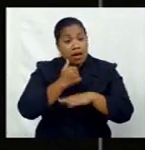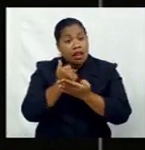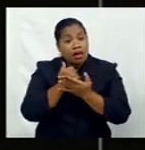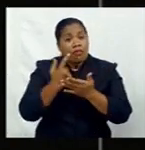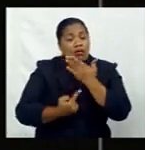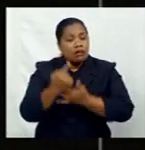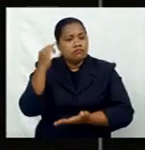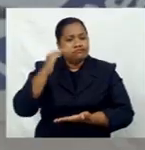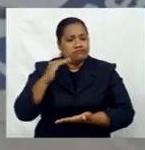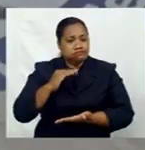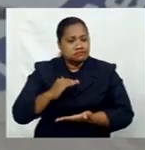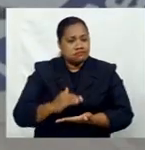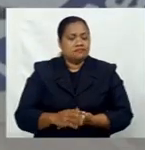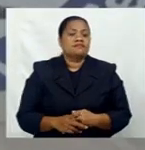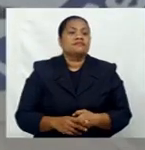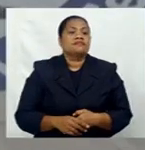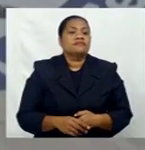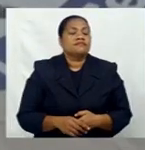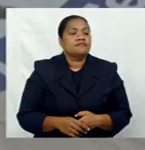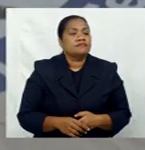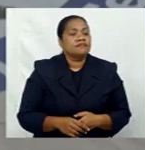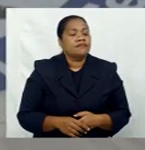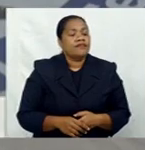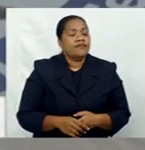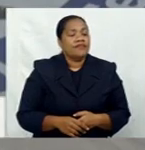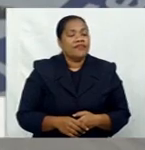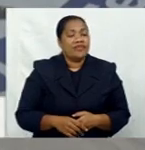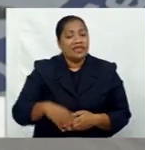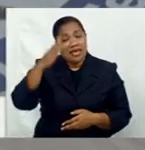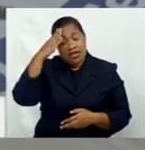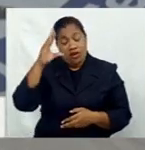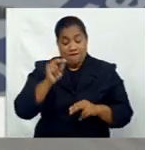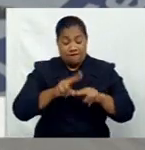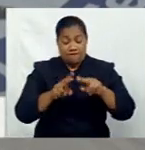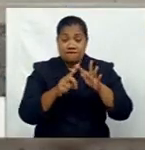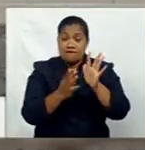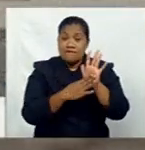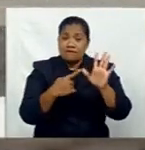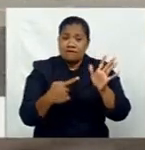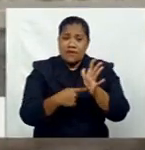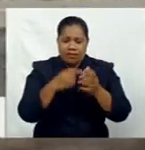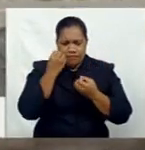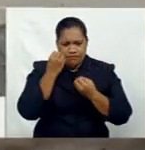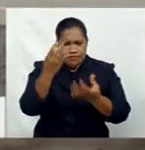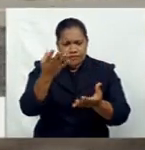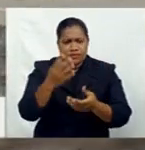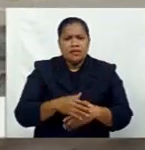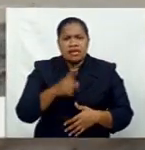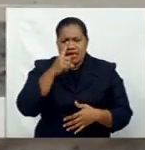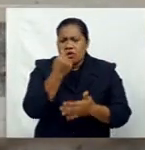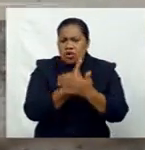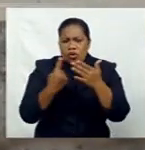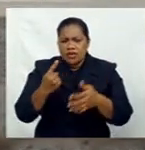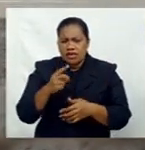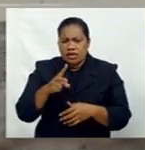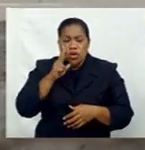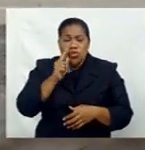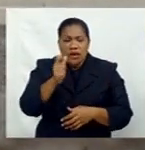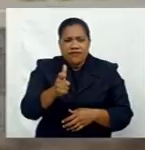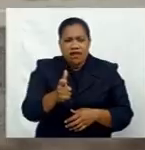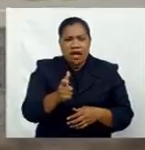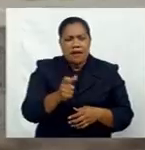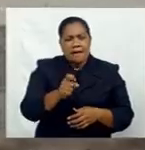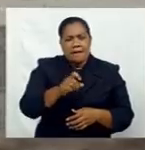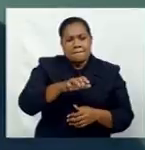Kritika Kumar reports. The head of FEMAT has highlighted that they can only look after moderate to severe patients.